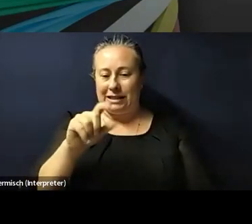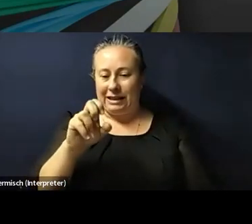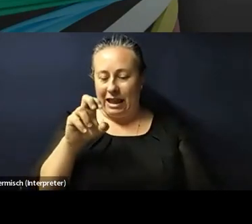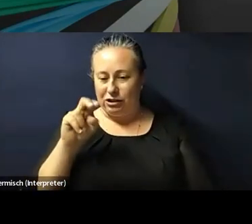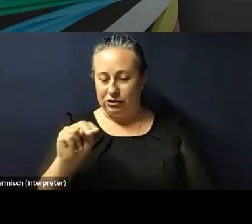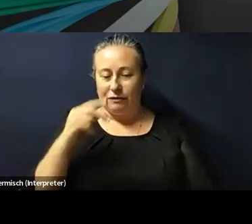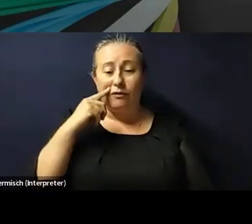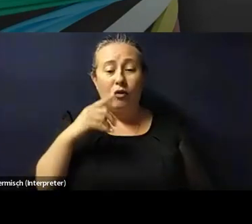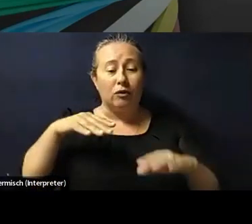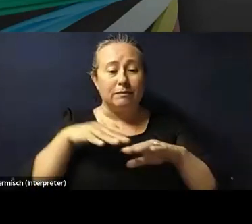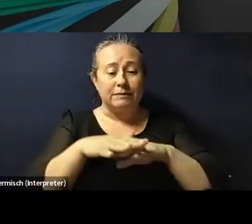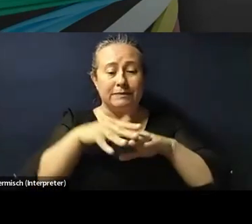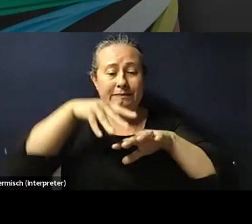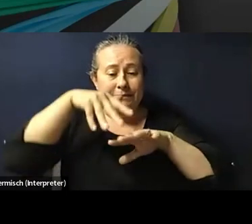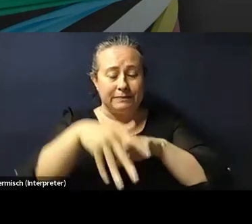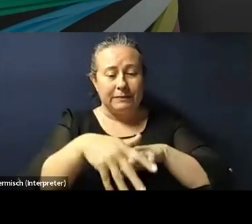Indigenous communities.